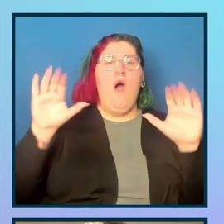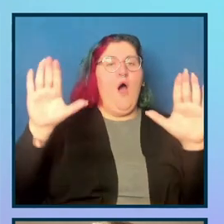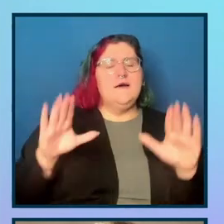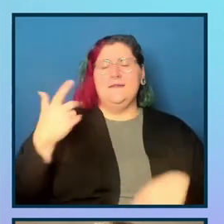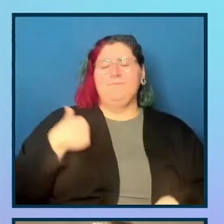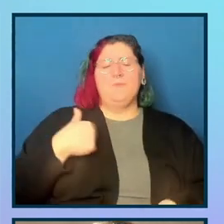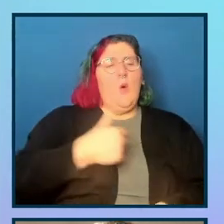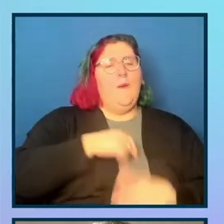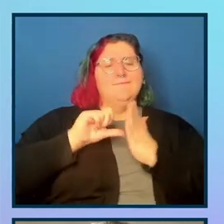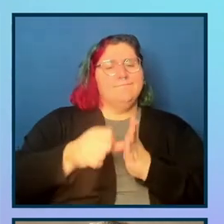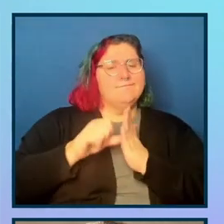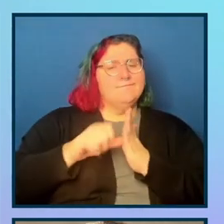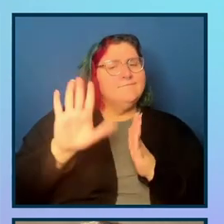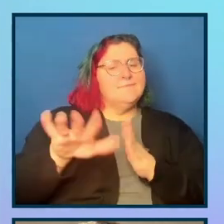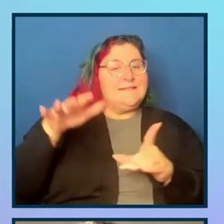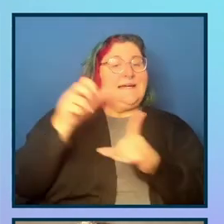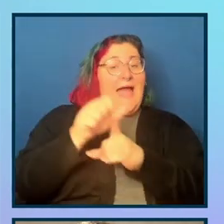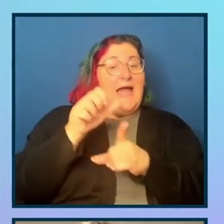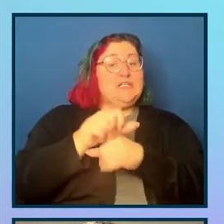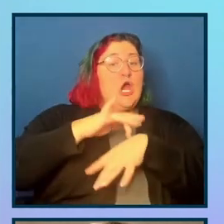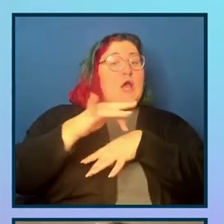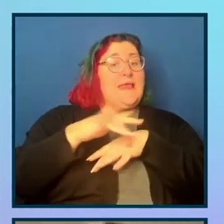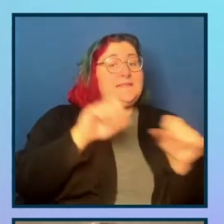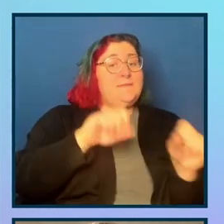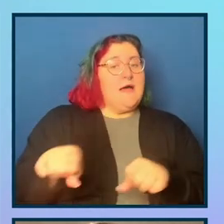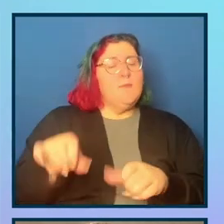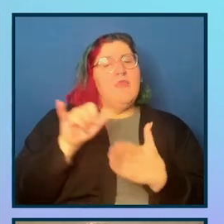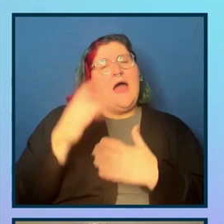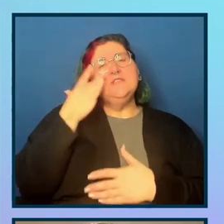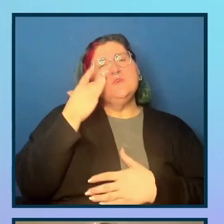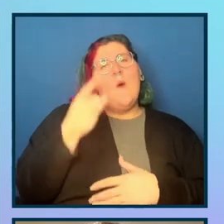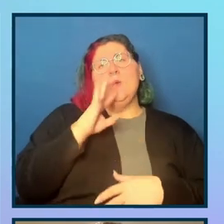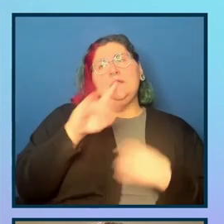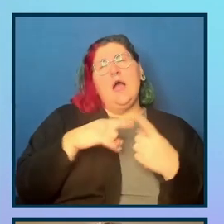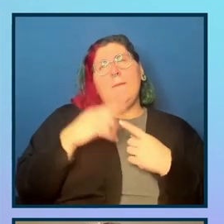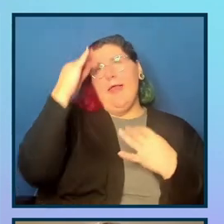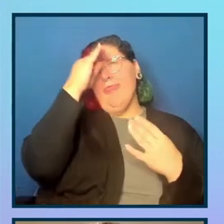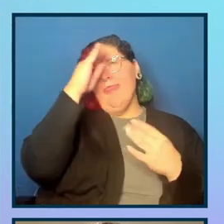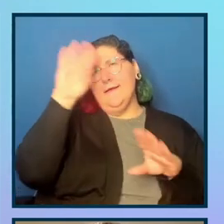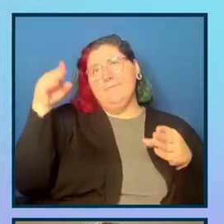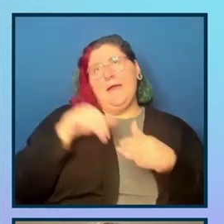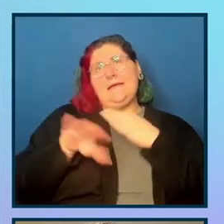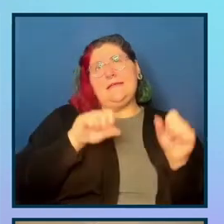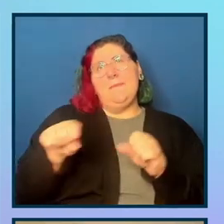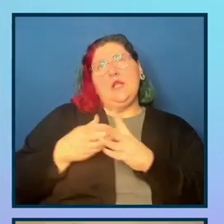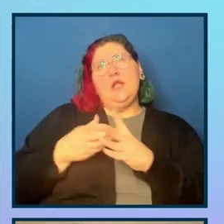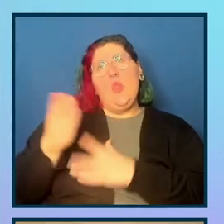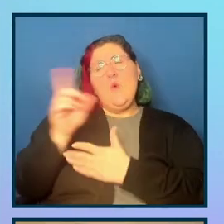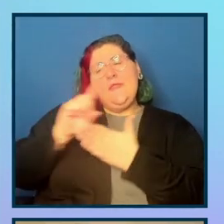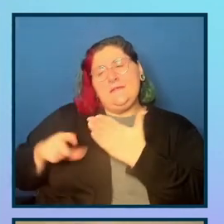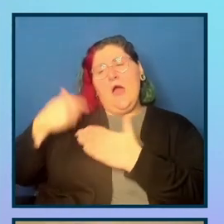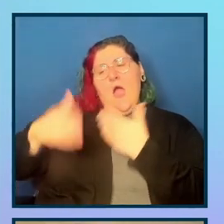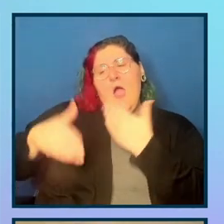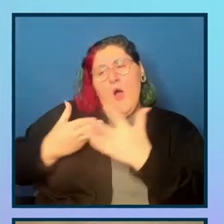as early as possible, which is why we always talk about shift left, thinking about accessibility from the design phase or the ideation phase all